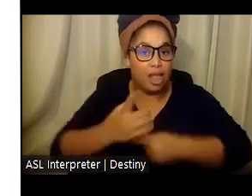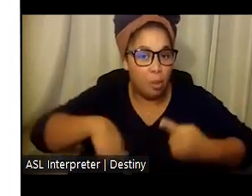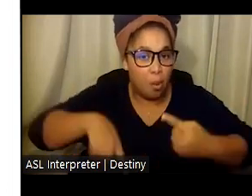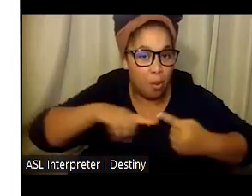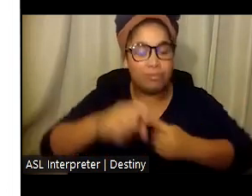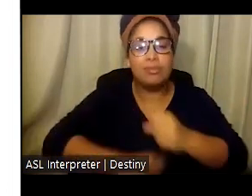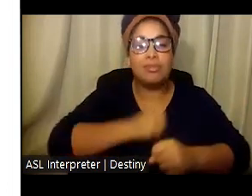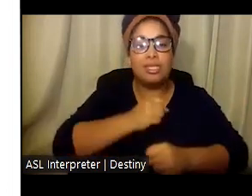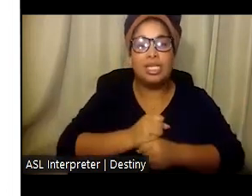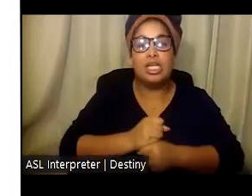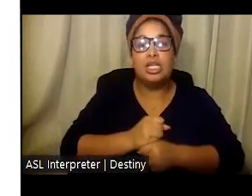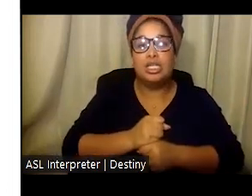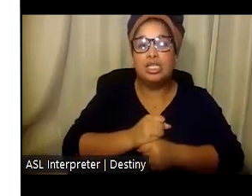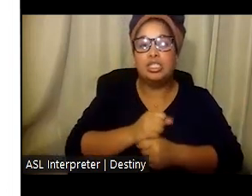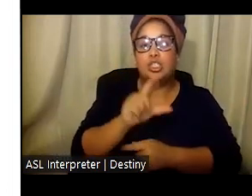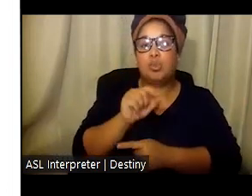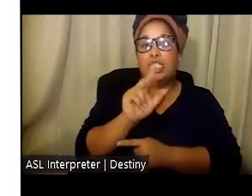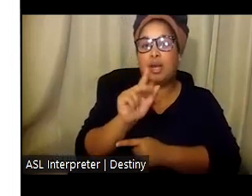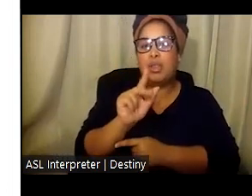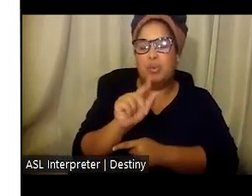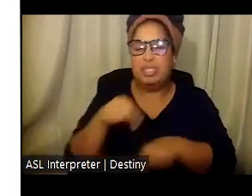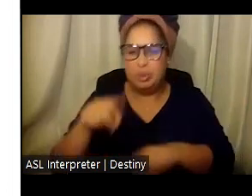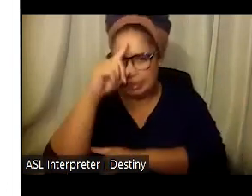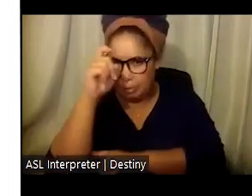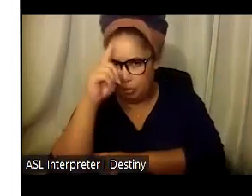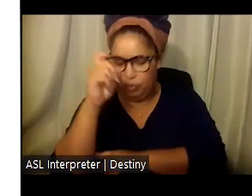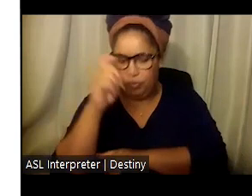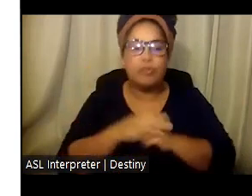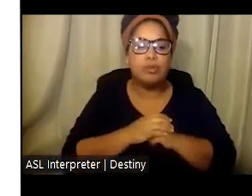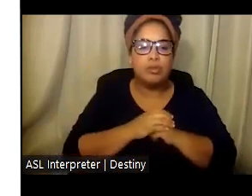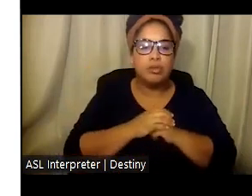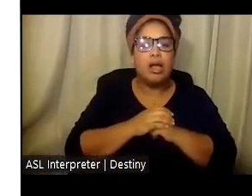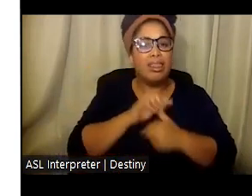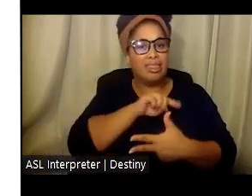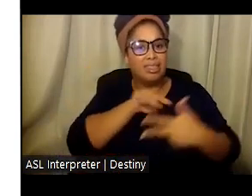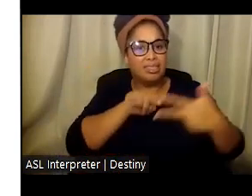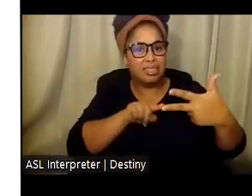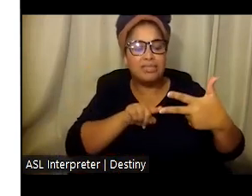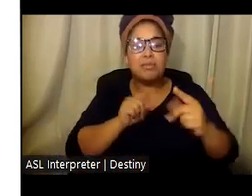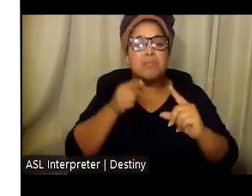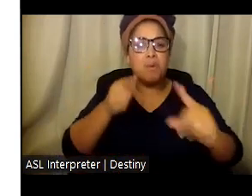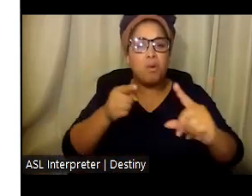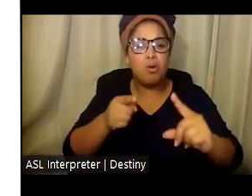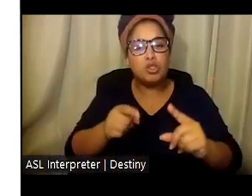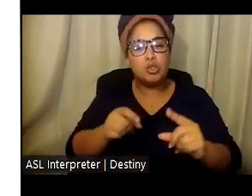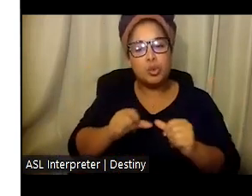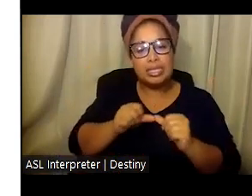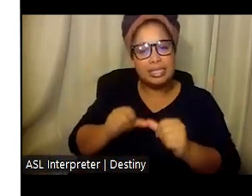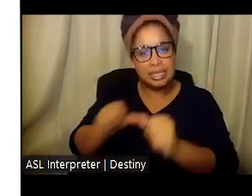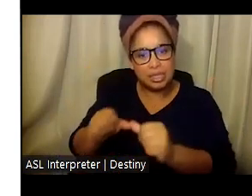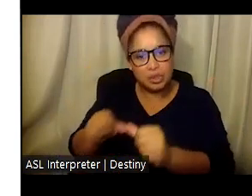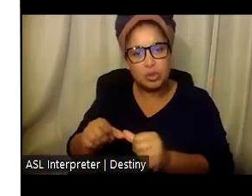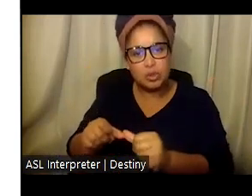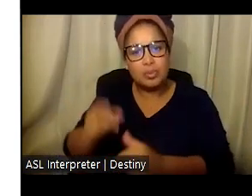of 2023. These initiatives were authorized to help retain, restore, and support the frontline workforce.